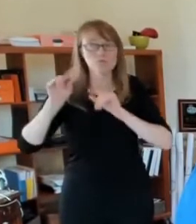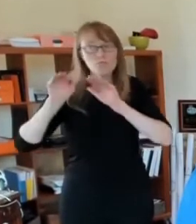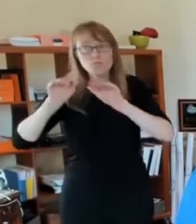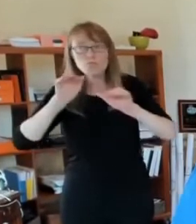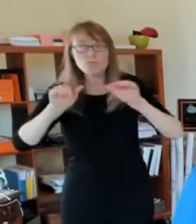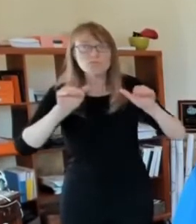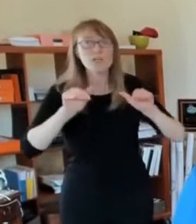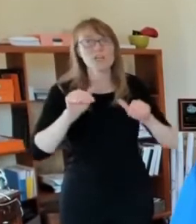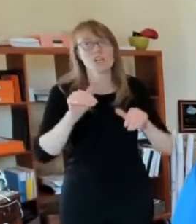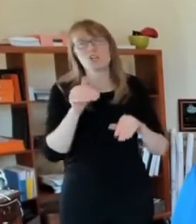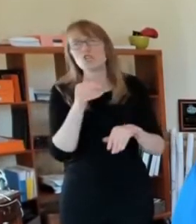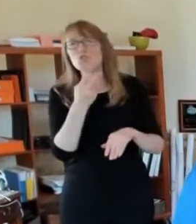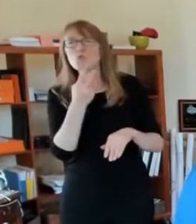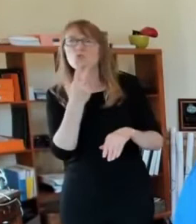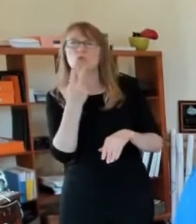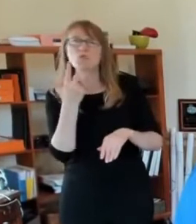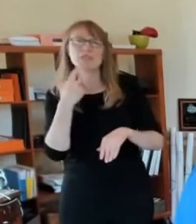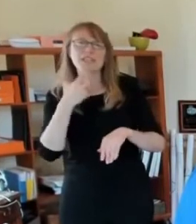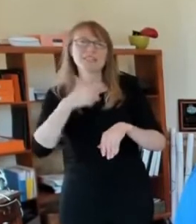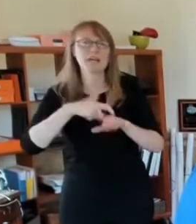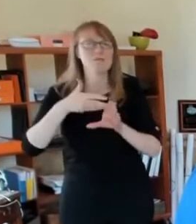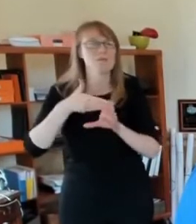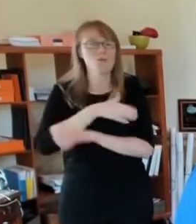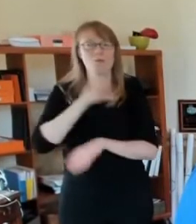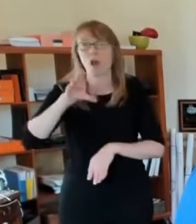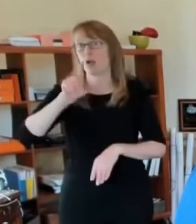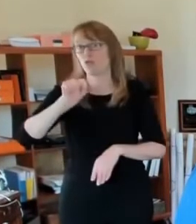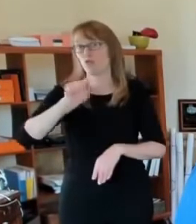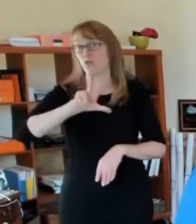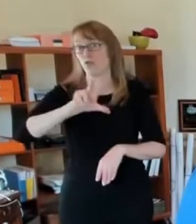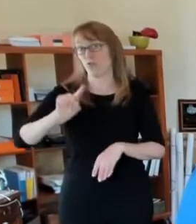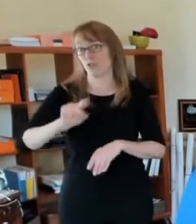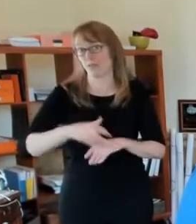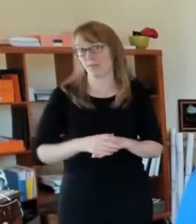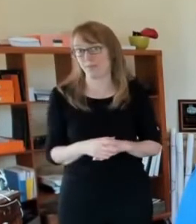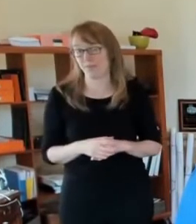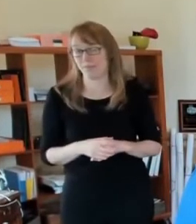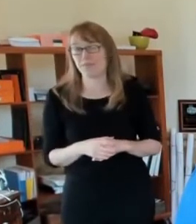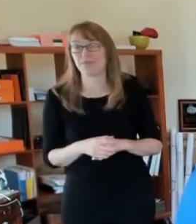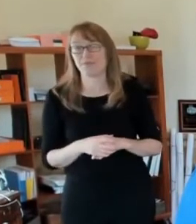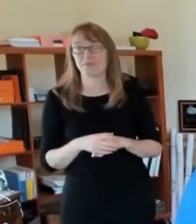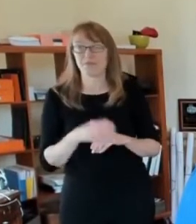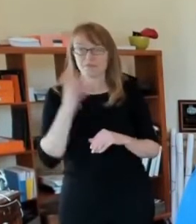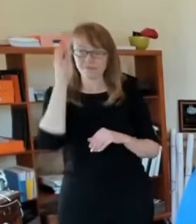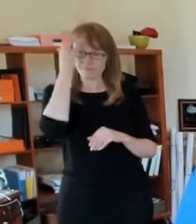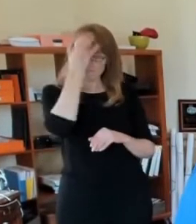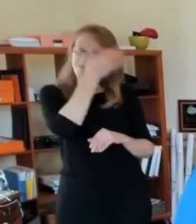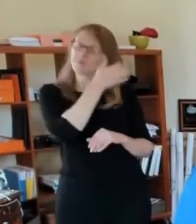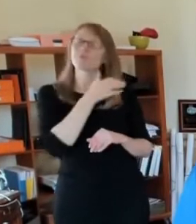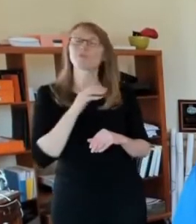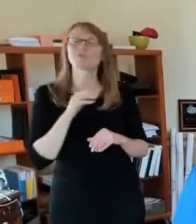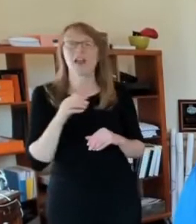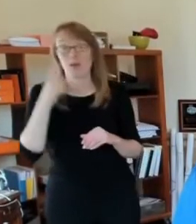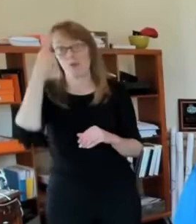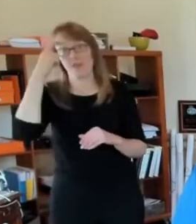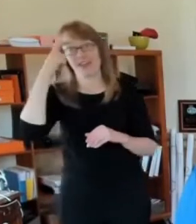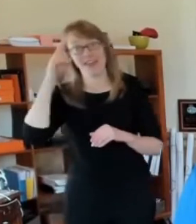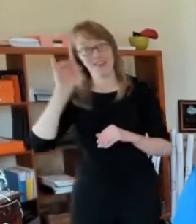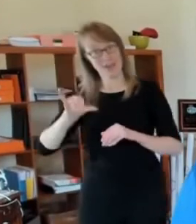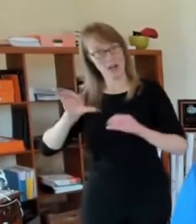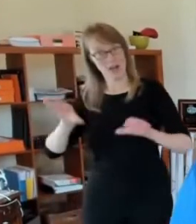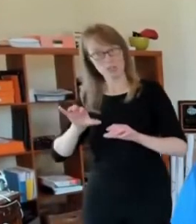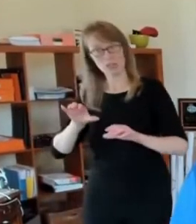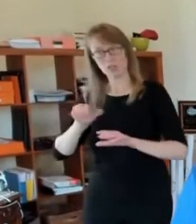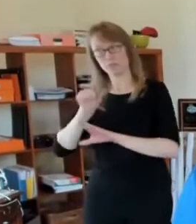31st. We think that's going to have a huge impact on the number of people who respond to the census. we're